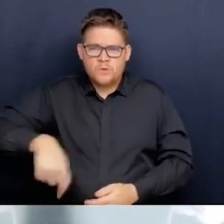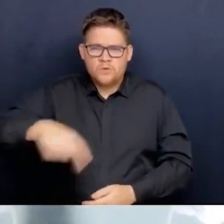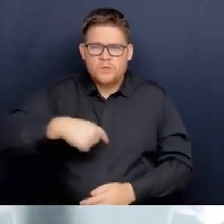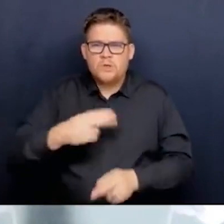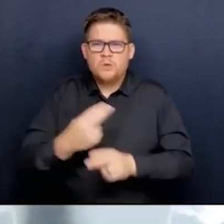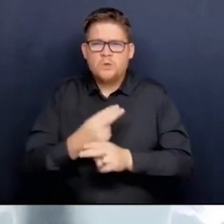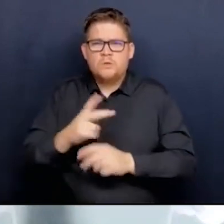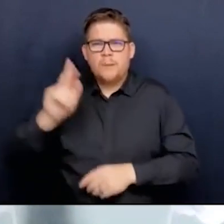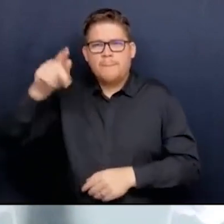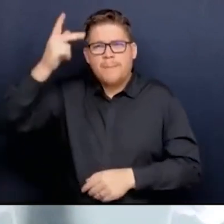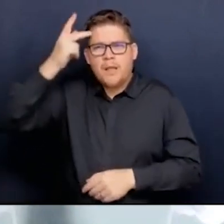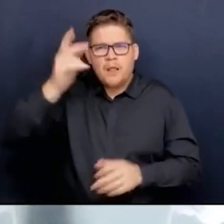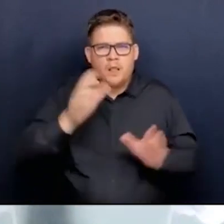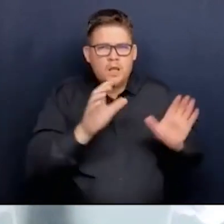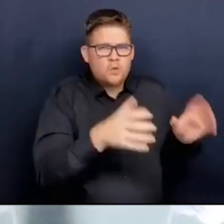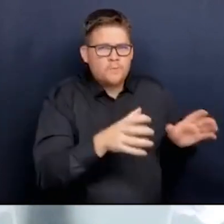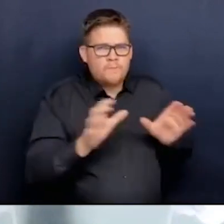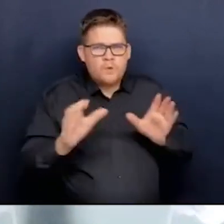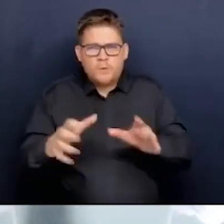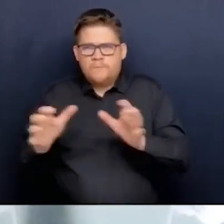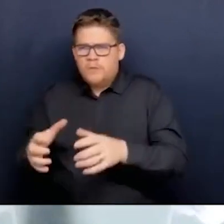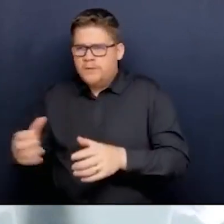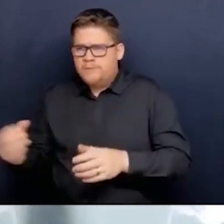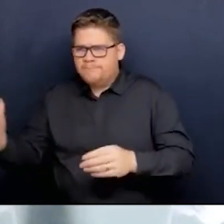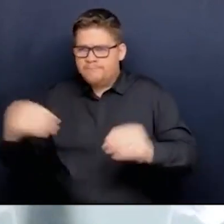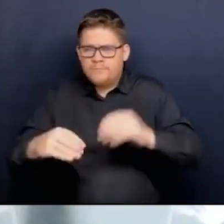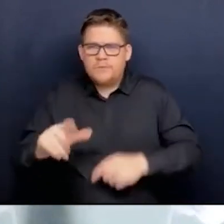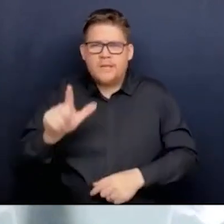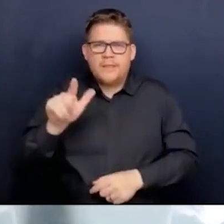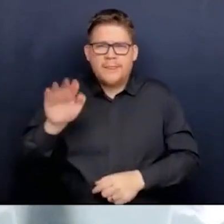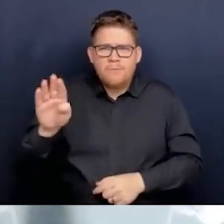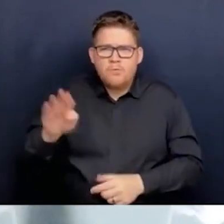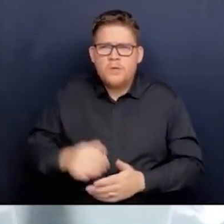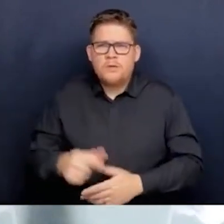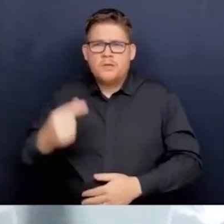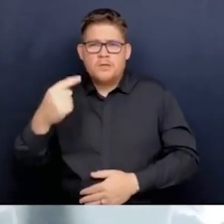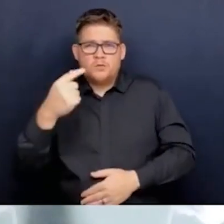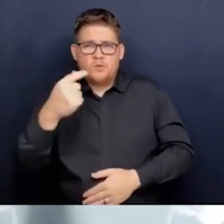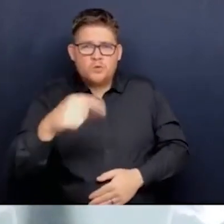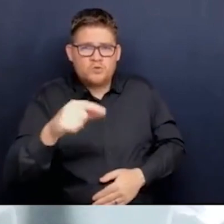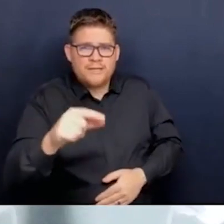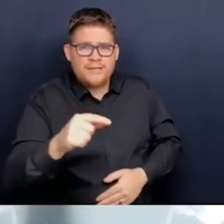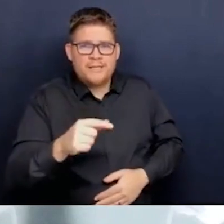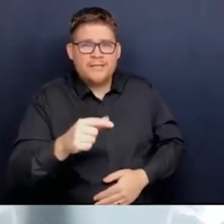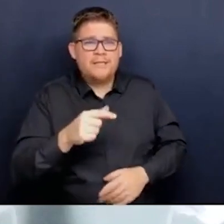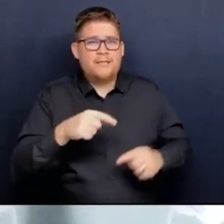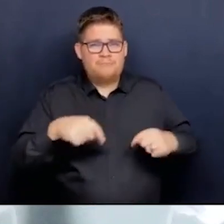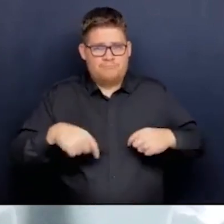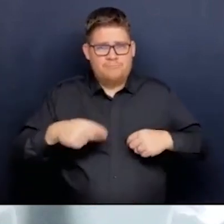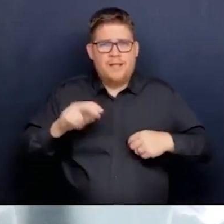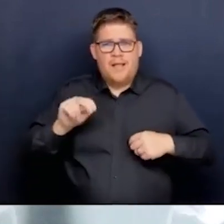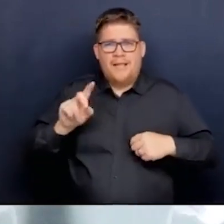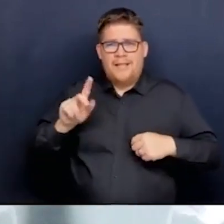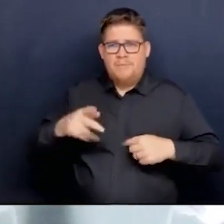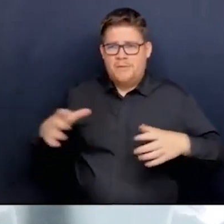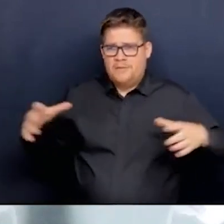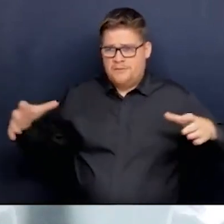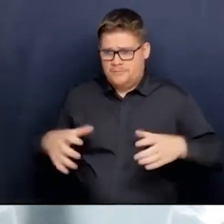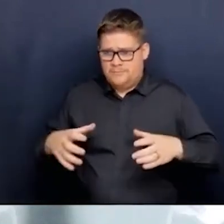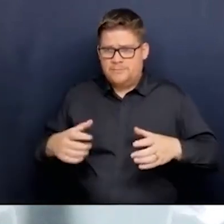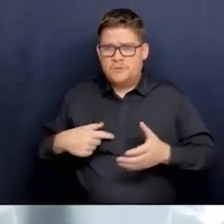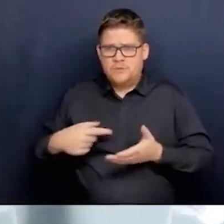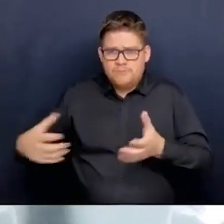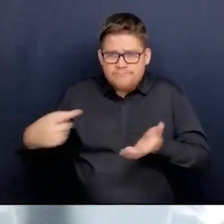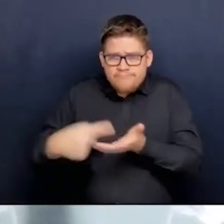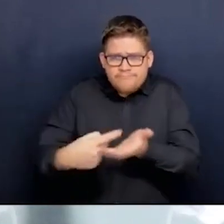health critic at the time, the Green Party health critic and I reviewed the Caton report and developed a series of recommendations, which became Bill